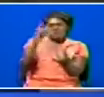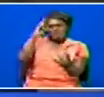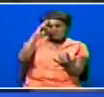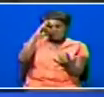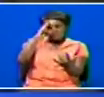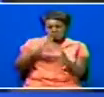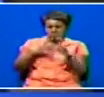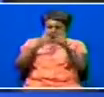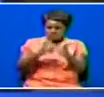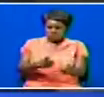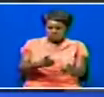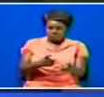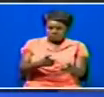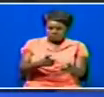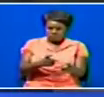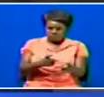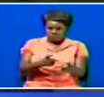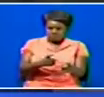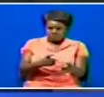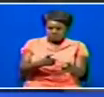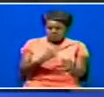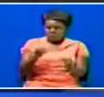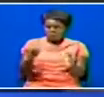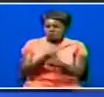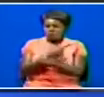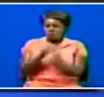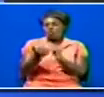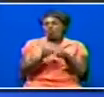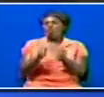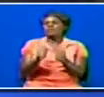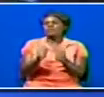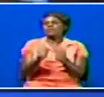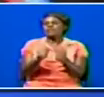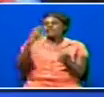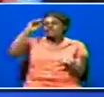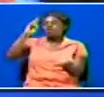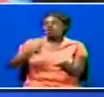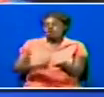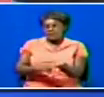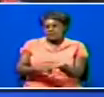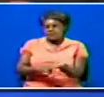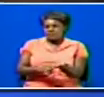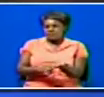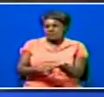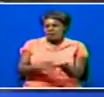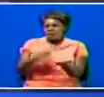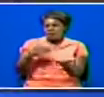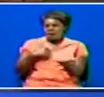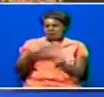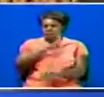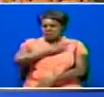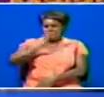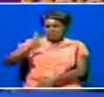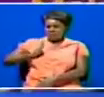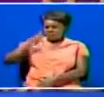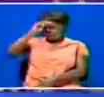called Tribute Awards, because we pay tribute to them because, you know, you can't compete to win. So we pay tribute to them. And we have a panel of judges